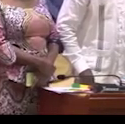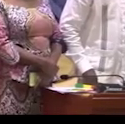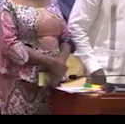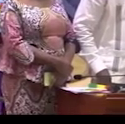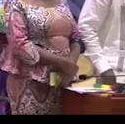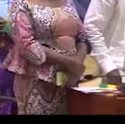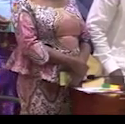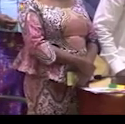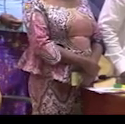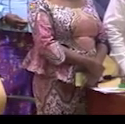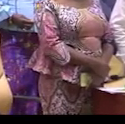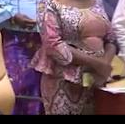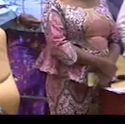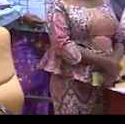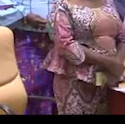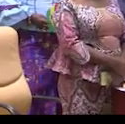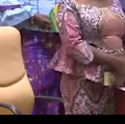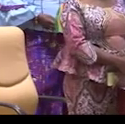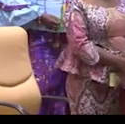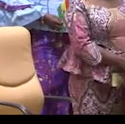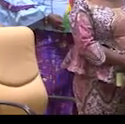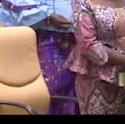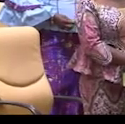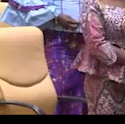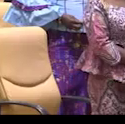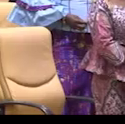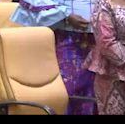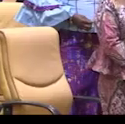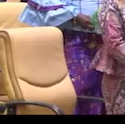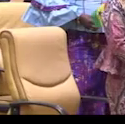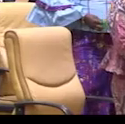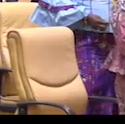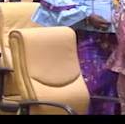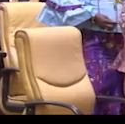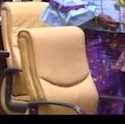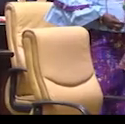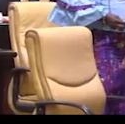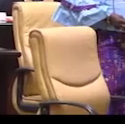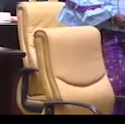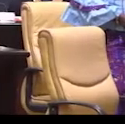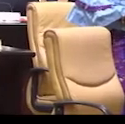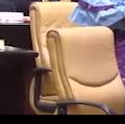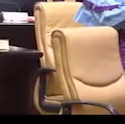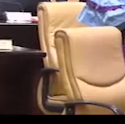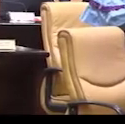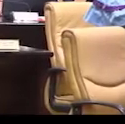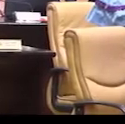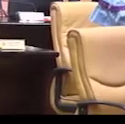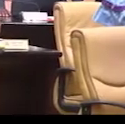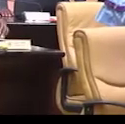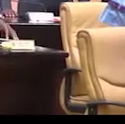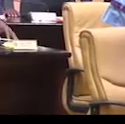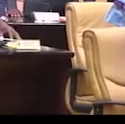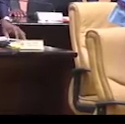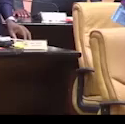midst. O God, grant us a vision of our country, fair as it might